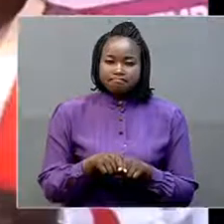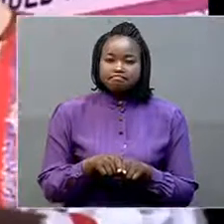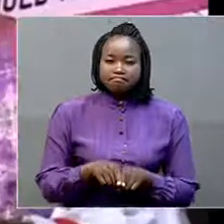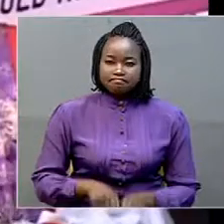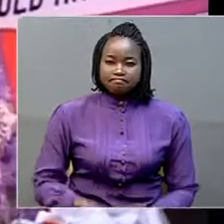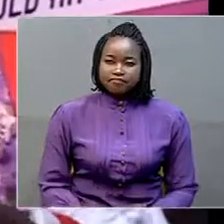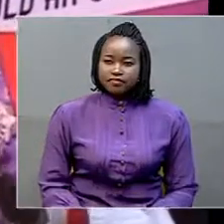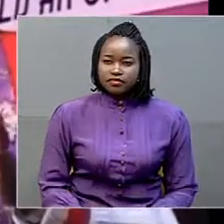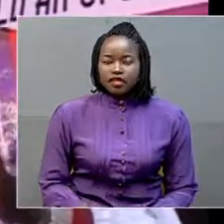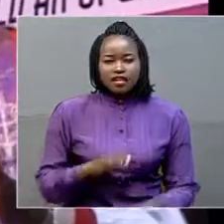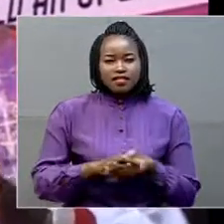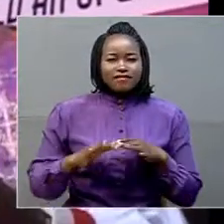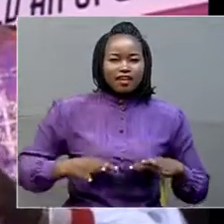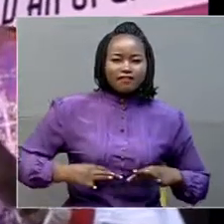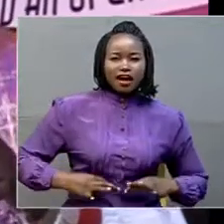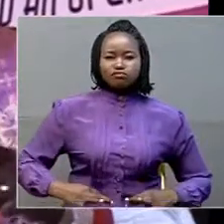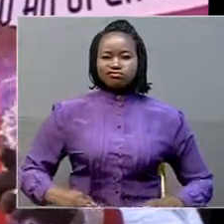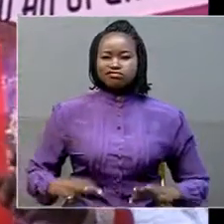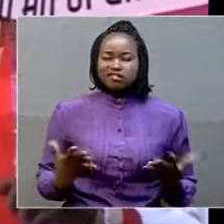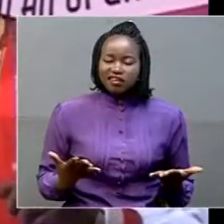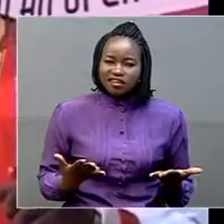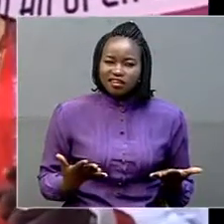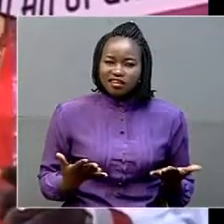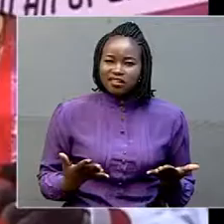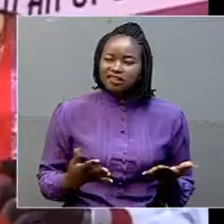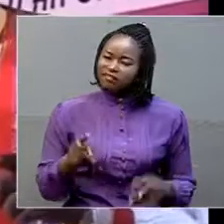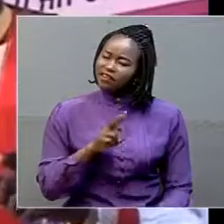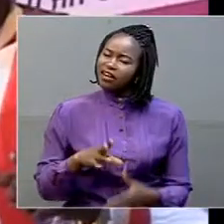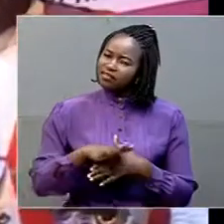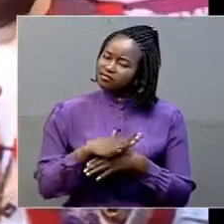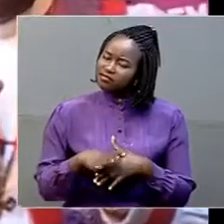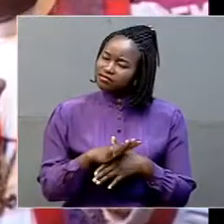Who put on balance in the West are homosexuals.